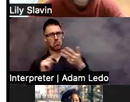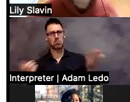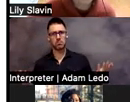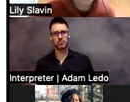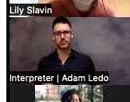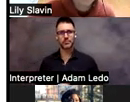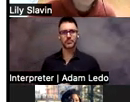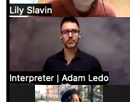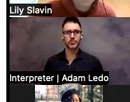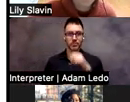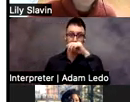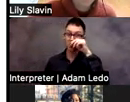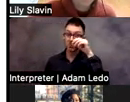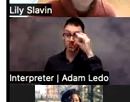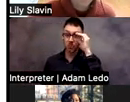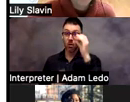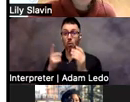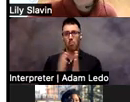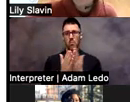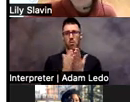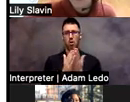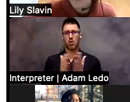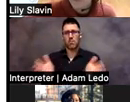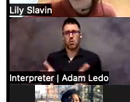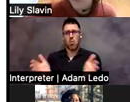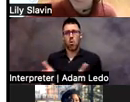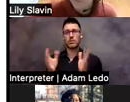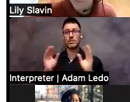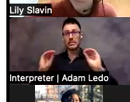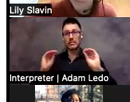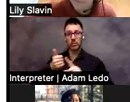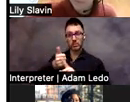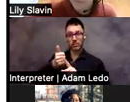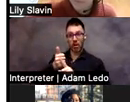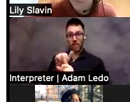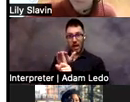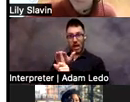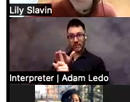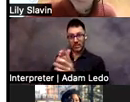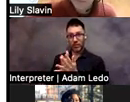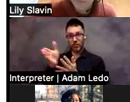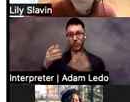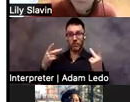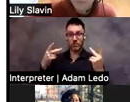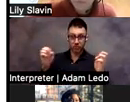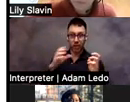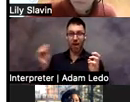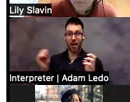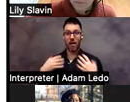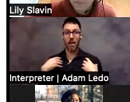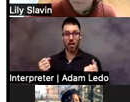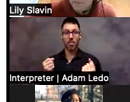And a book that promotes teaching self-advocacy through physical education and health is called Infusing Self